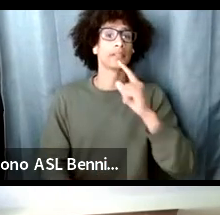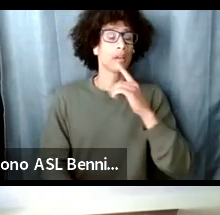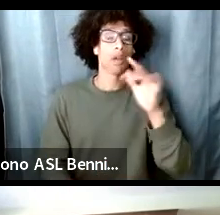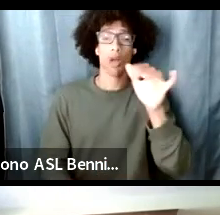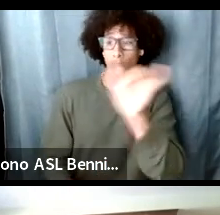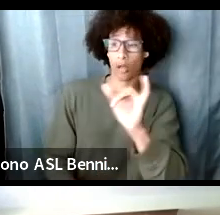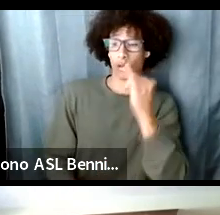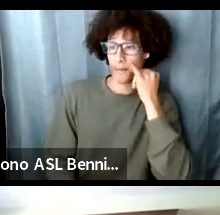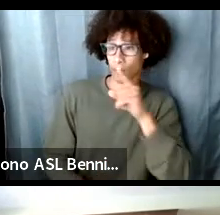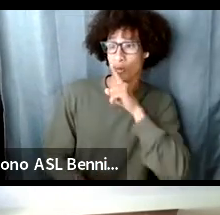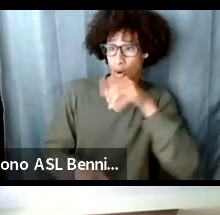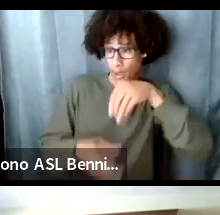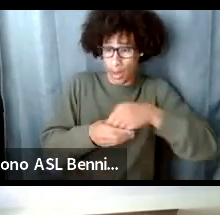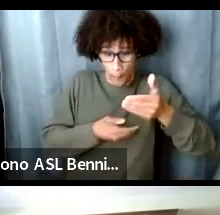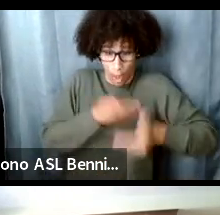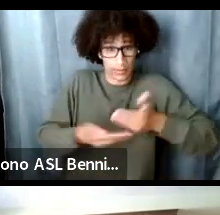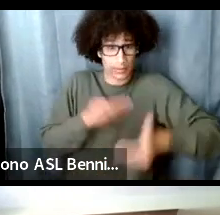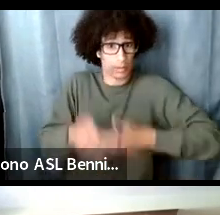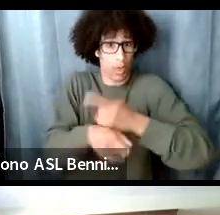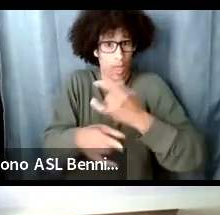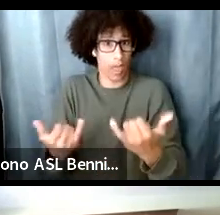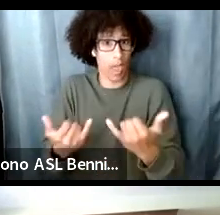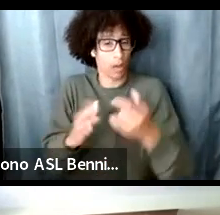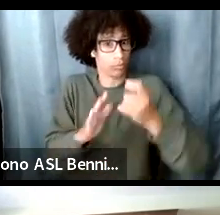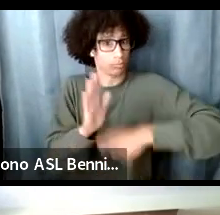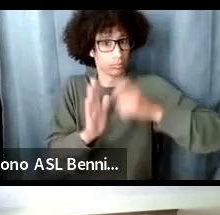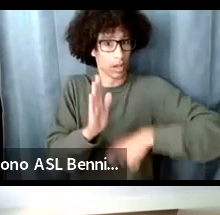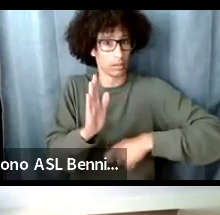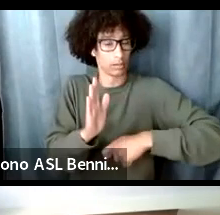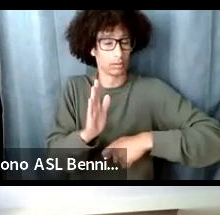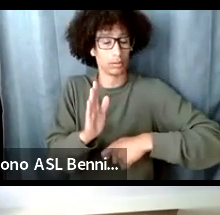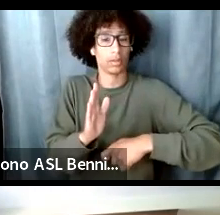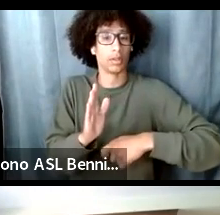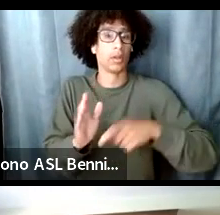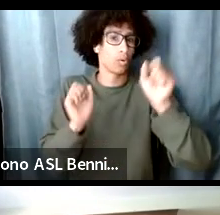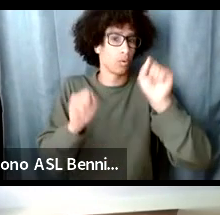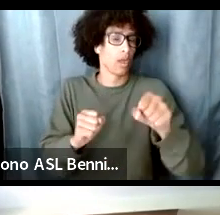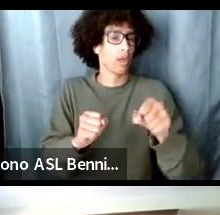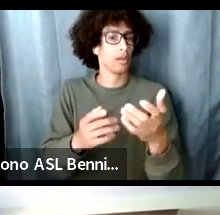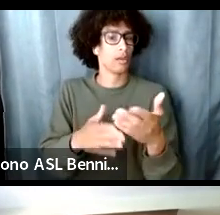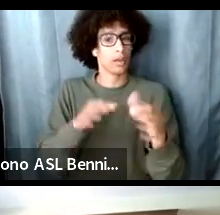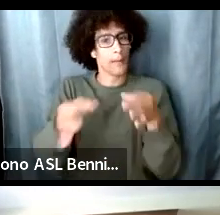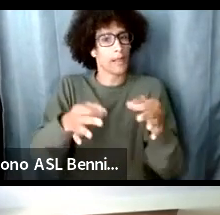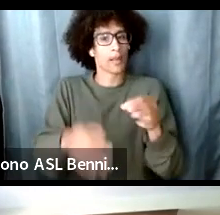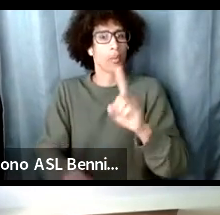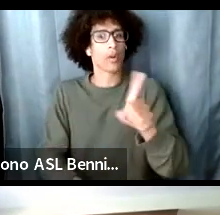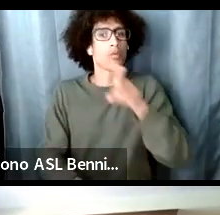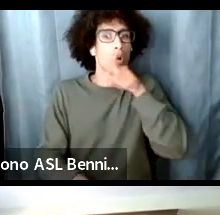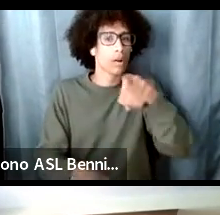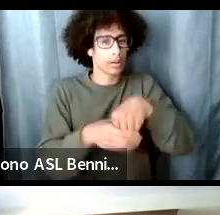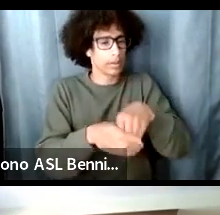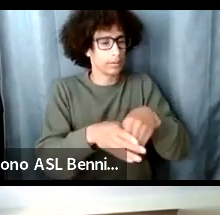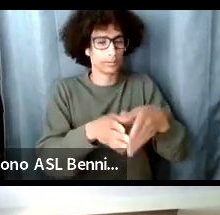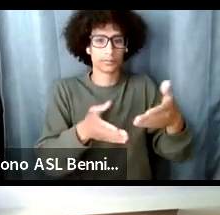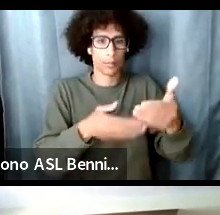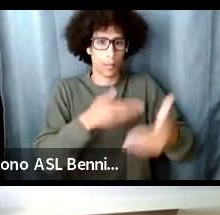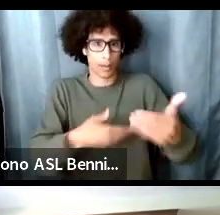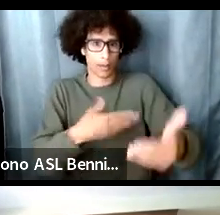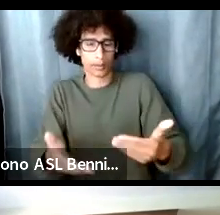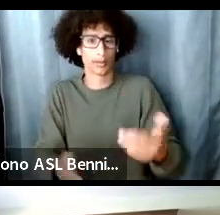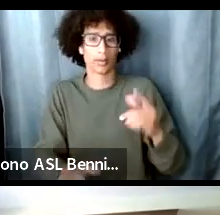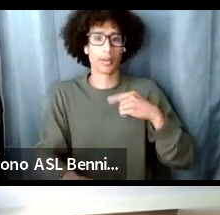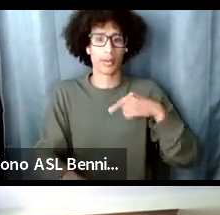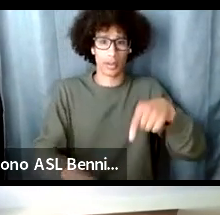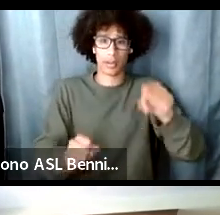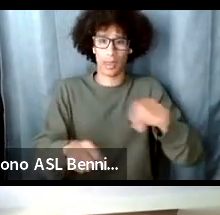process right now and you're like we're in this process is where i'm at you know this can also be a collaborative community share i'm up here